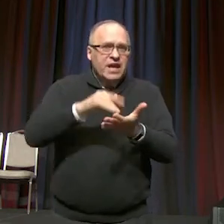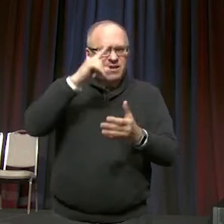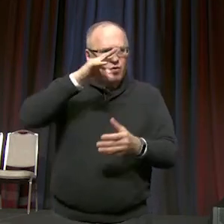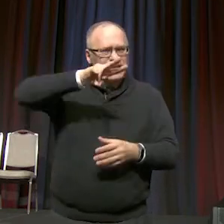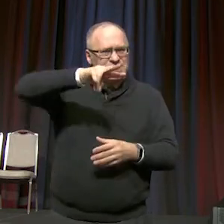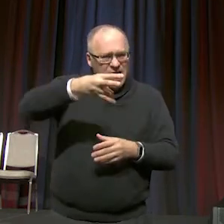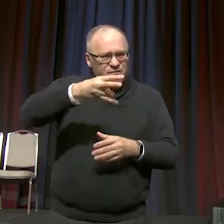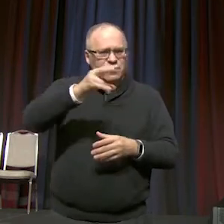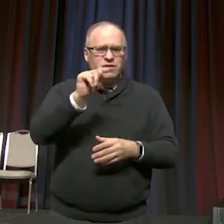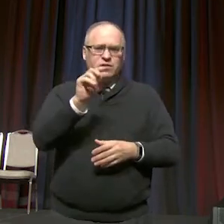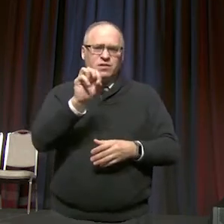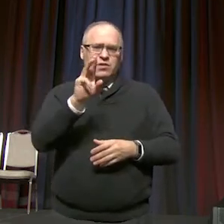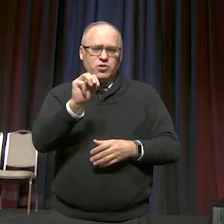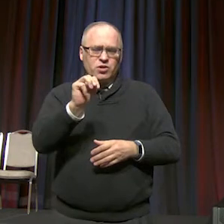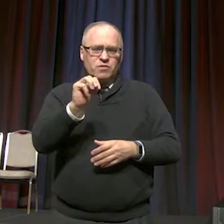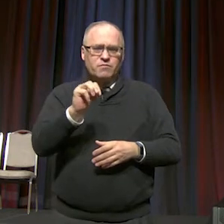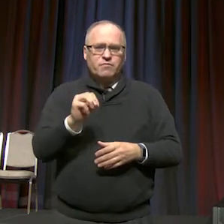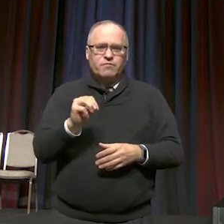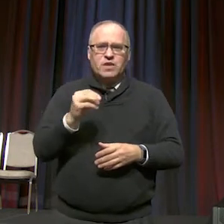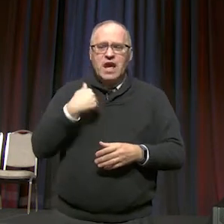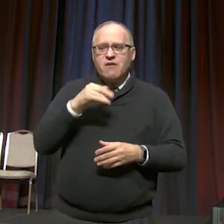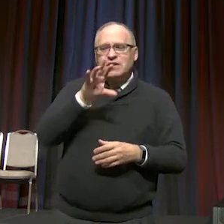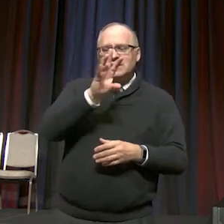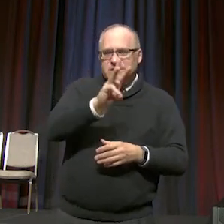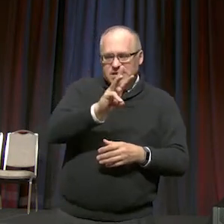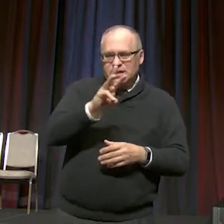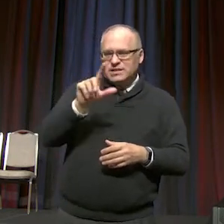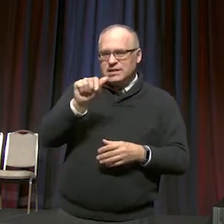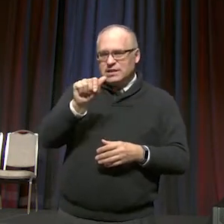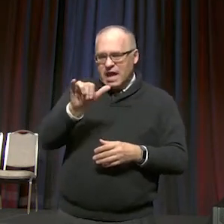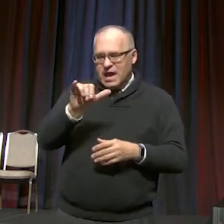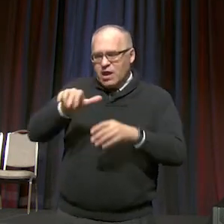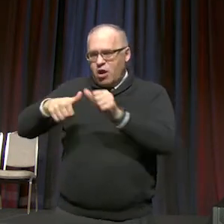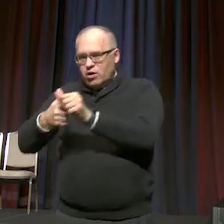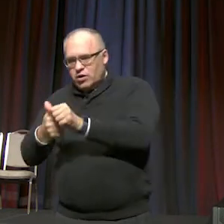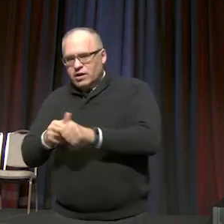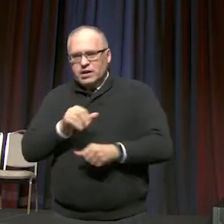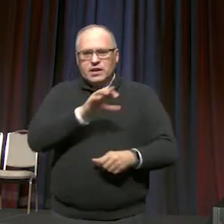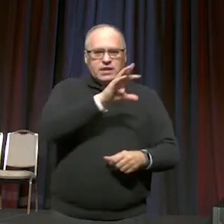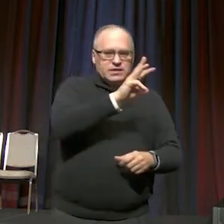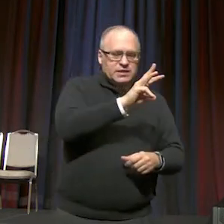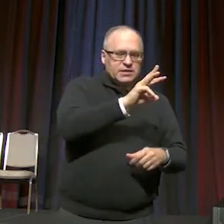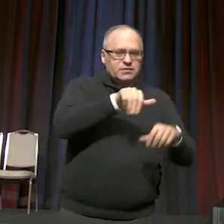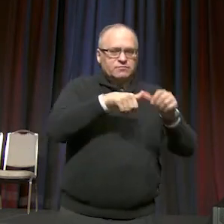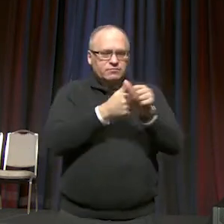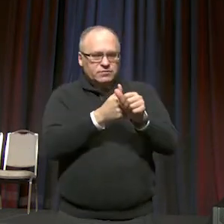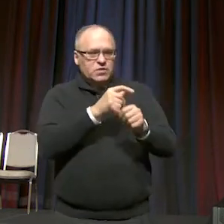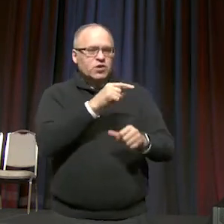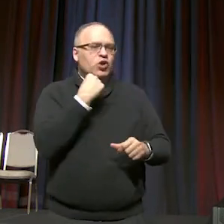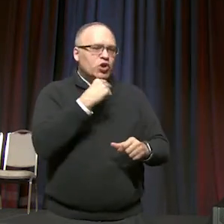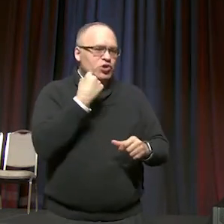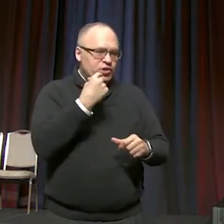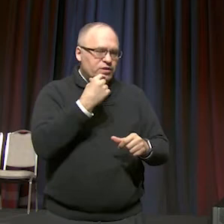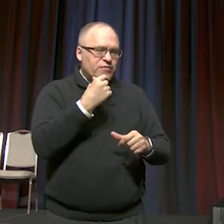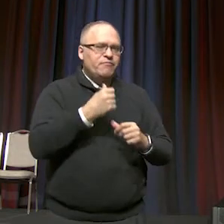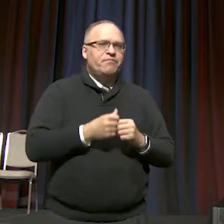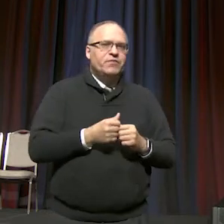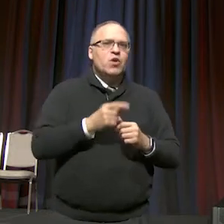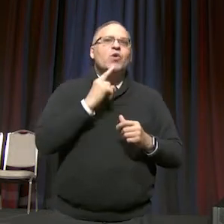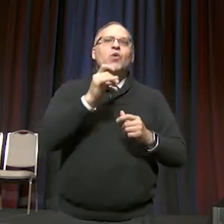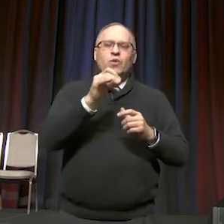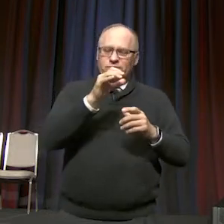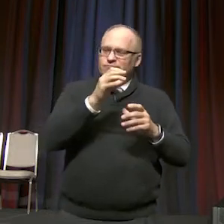There are six lay alternates and six clergy alternates who are elected for terms of four